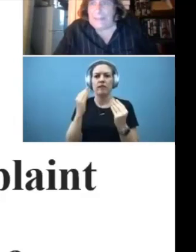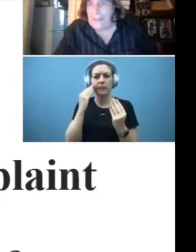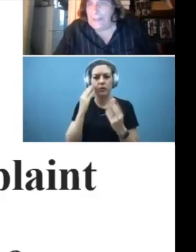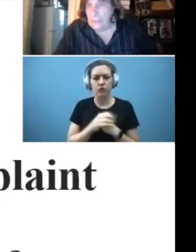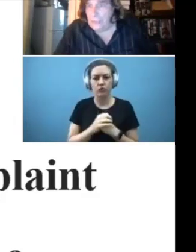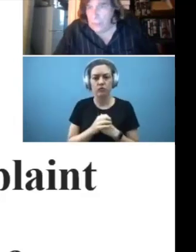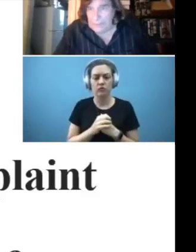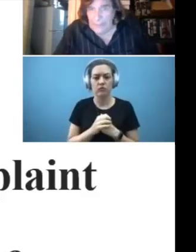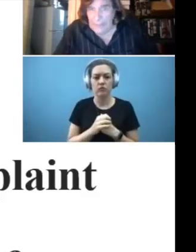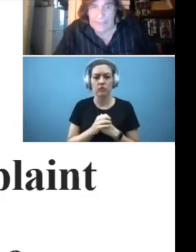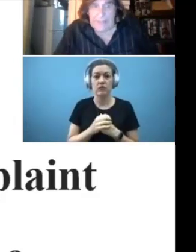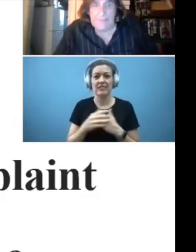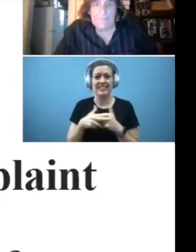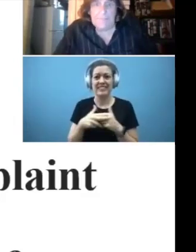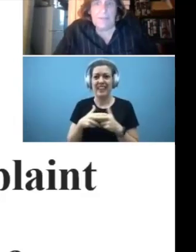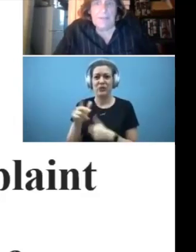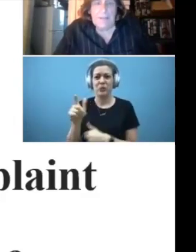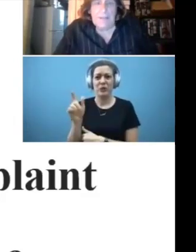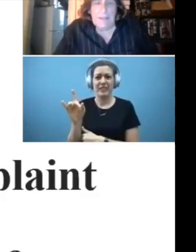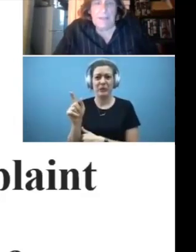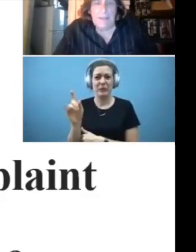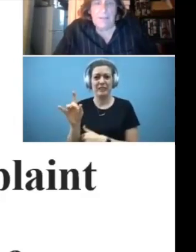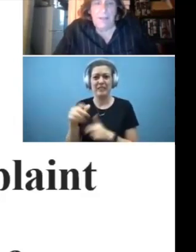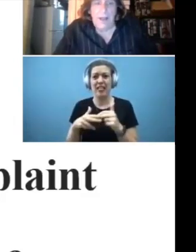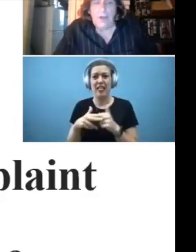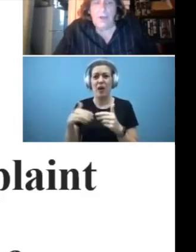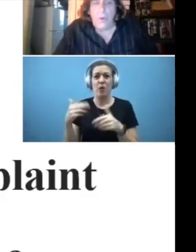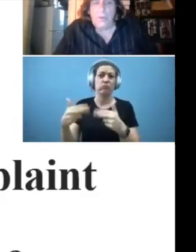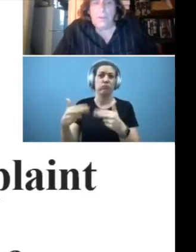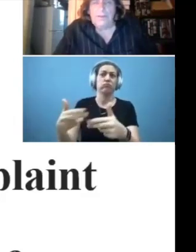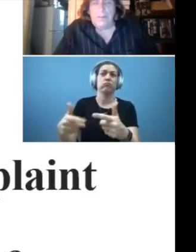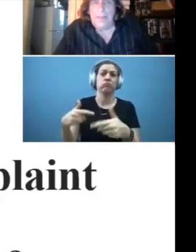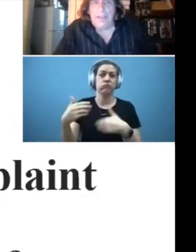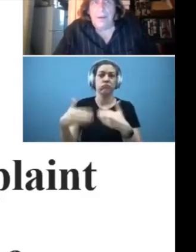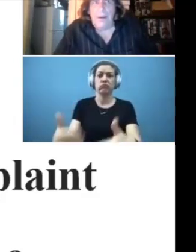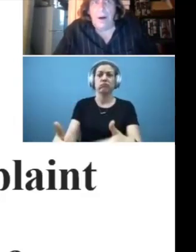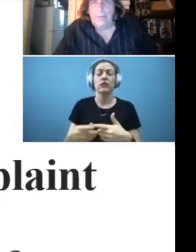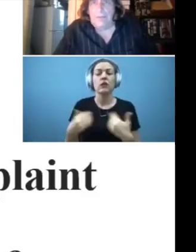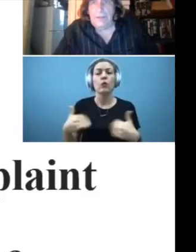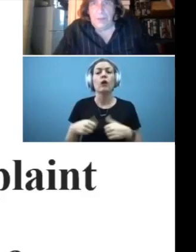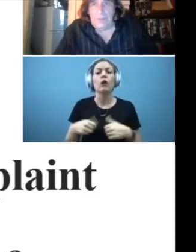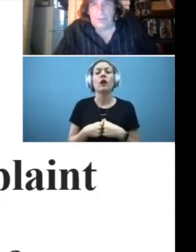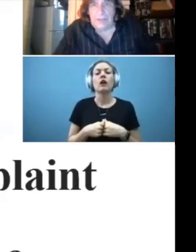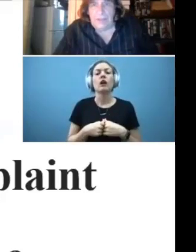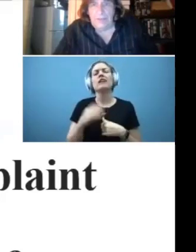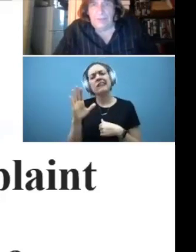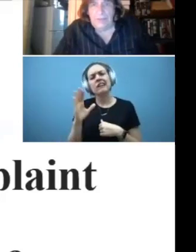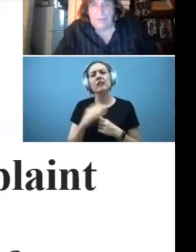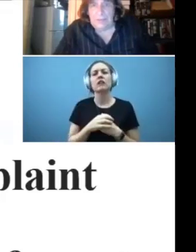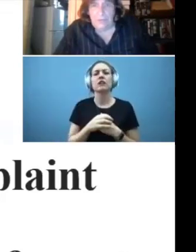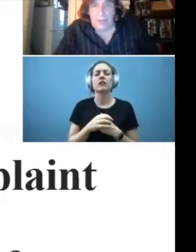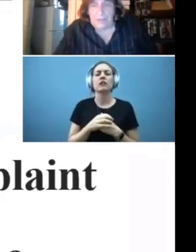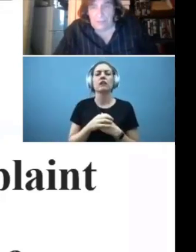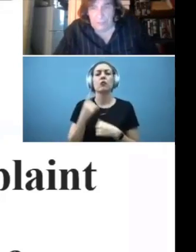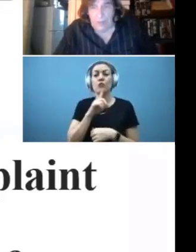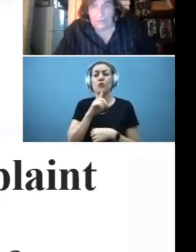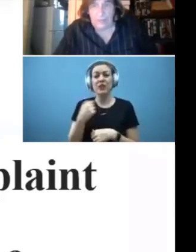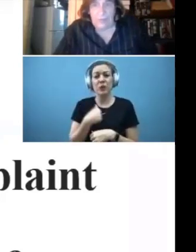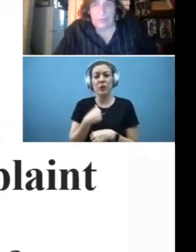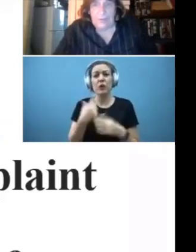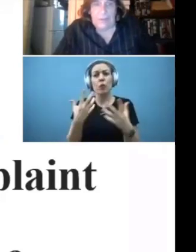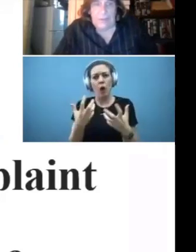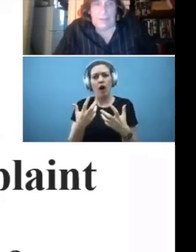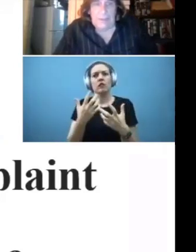is 28 or 29. Our goal is to make all of these presentations as interactive as